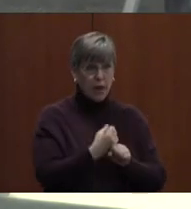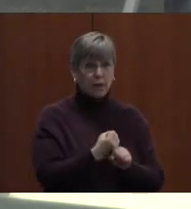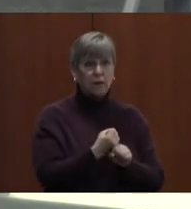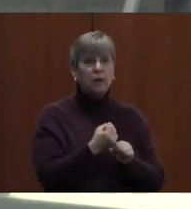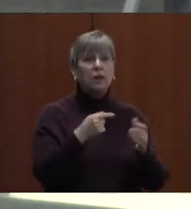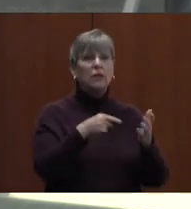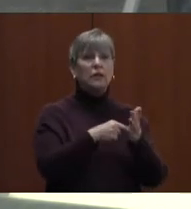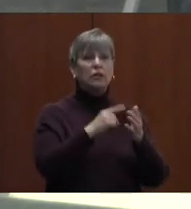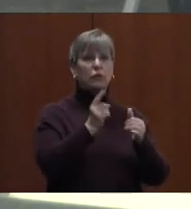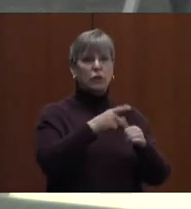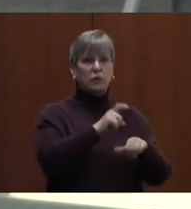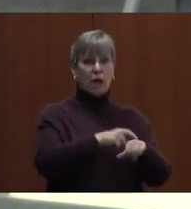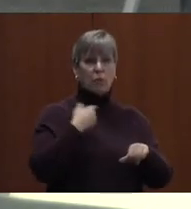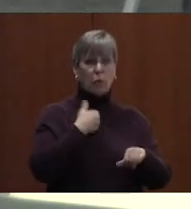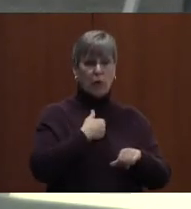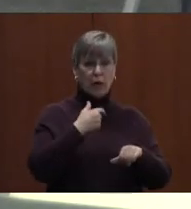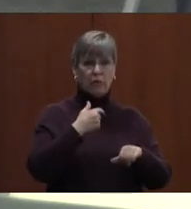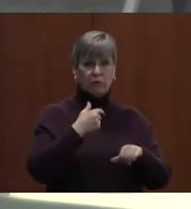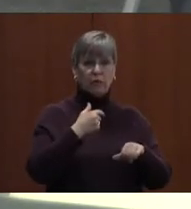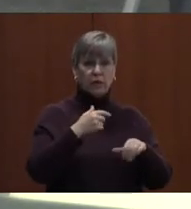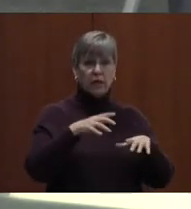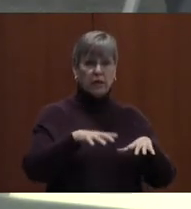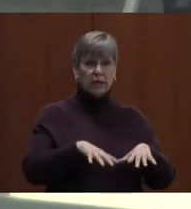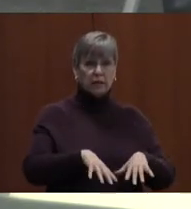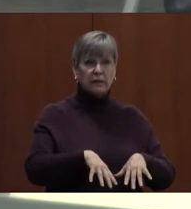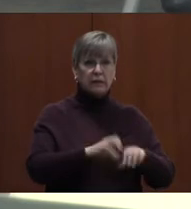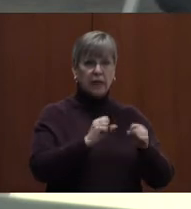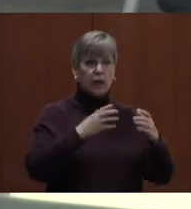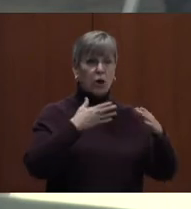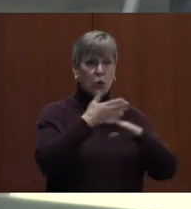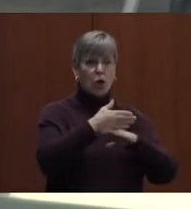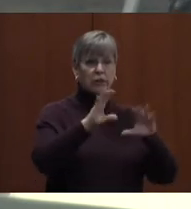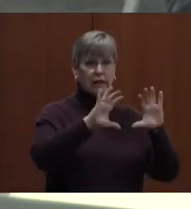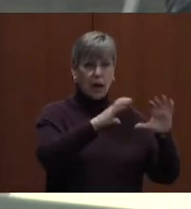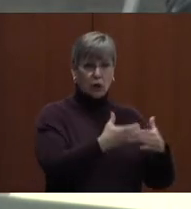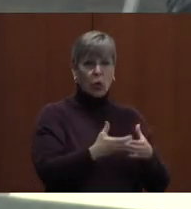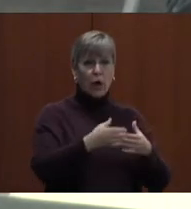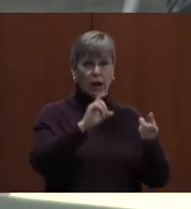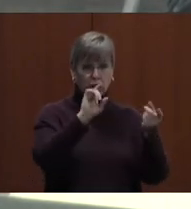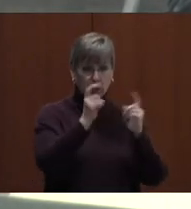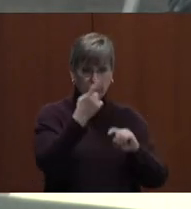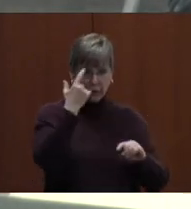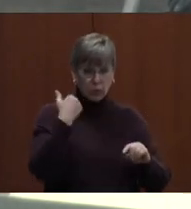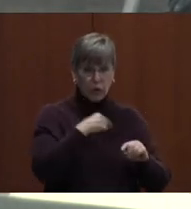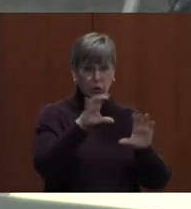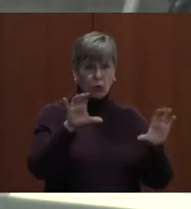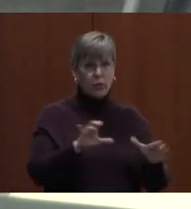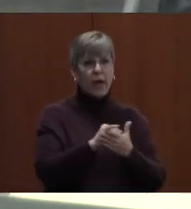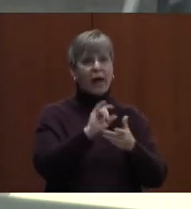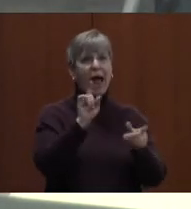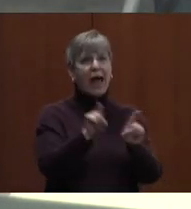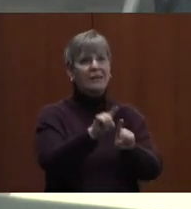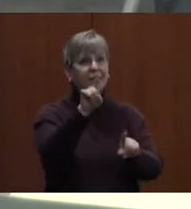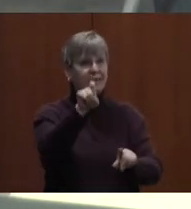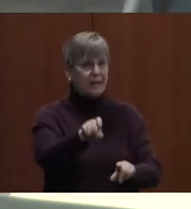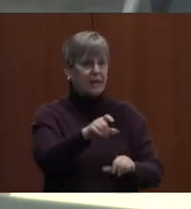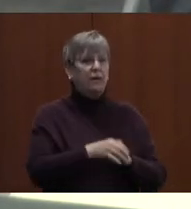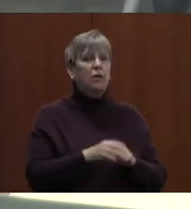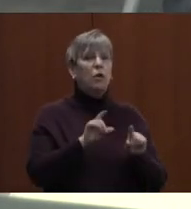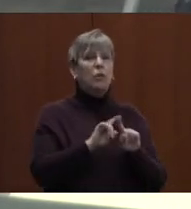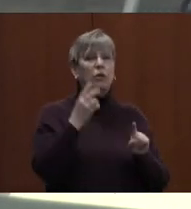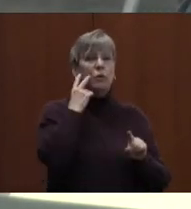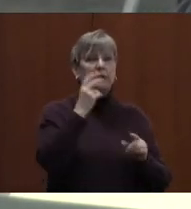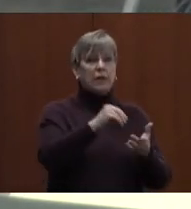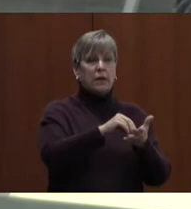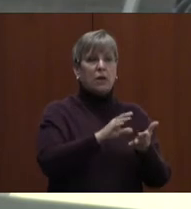This is the first time we've taken cross-category adjustments to the board this year because we do that on an as-needed basis. You'll see on the